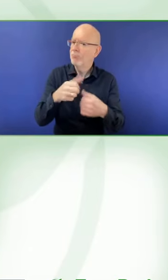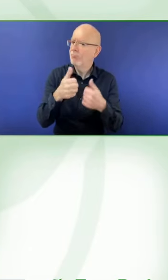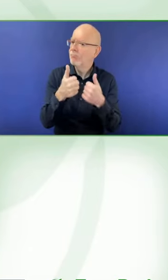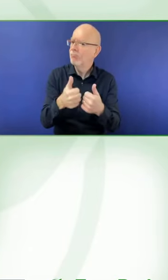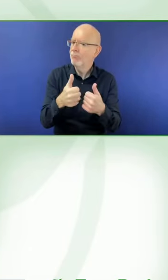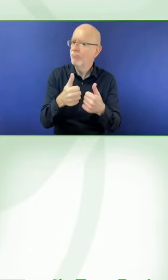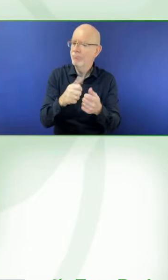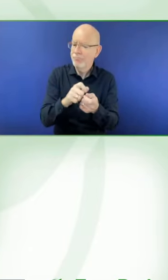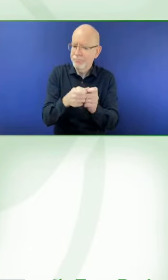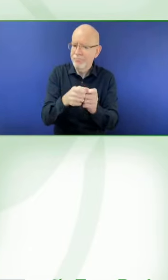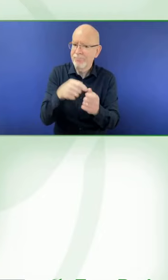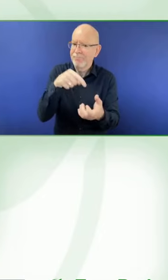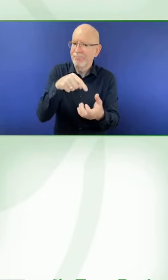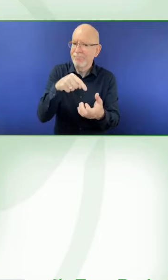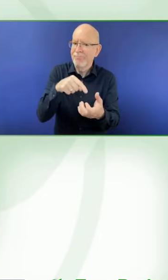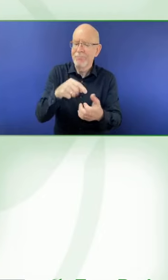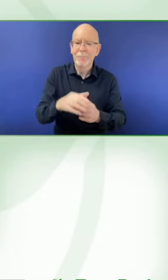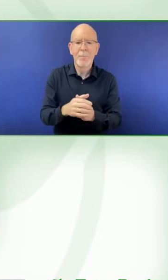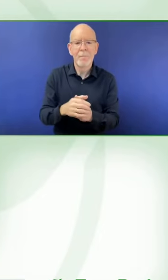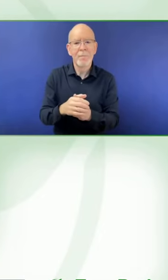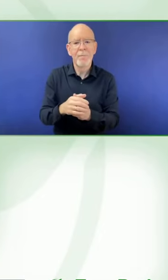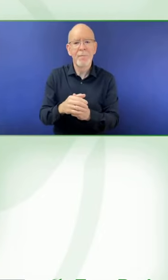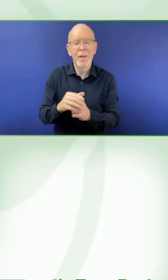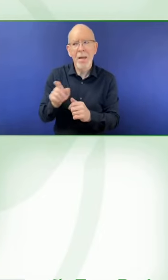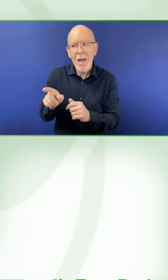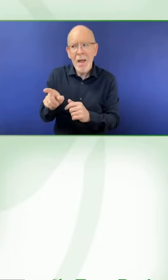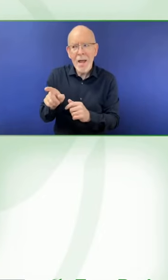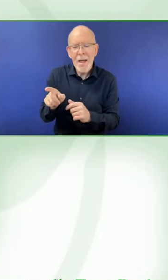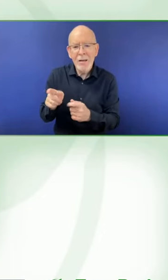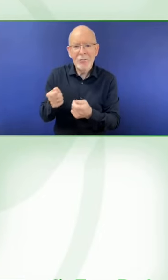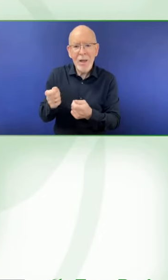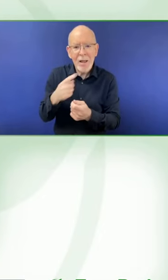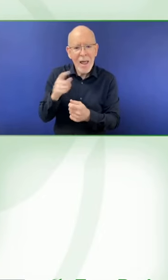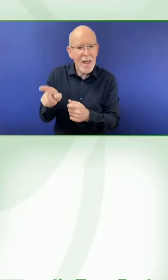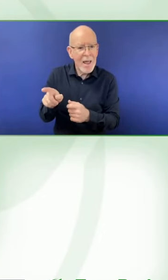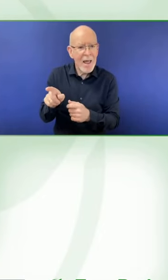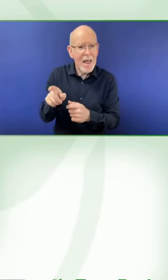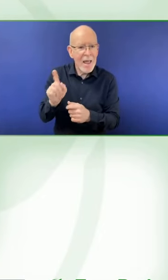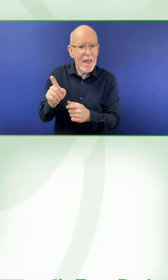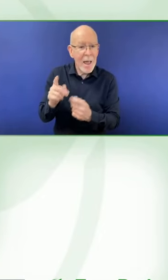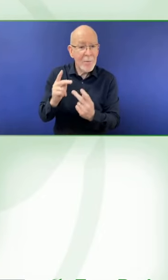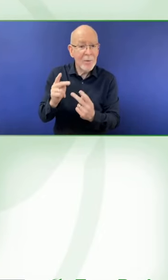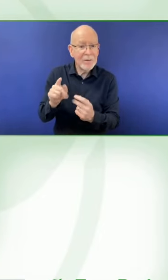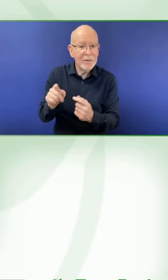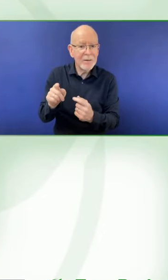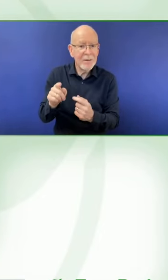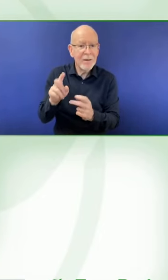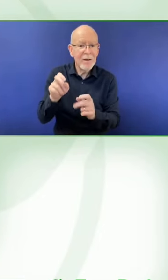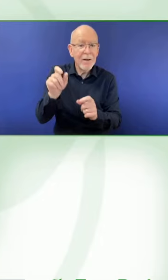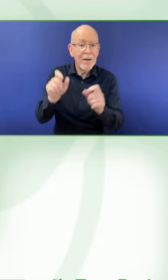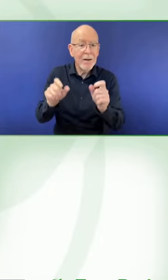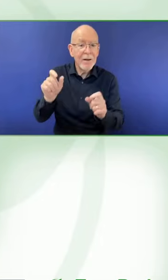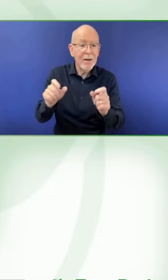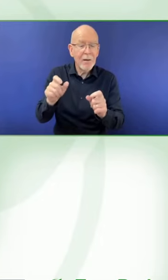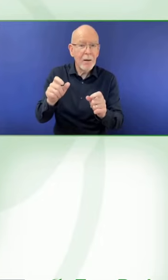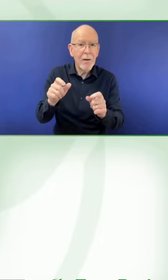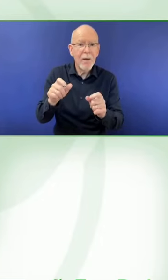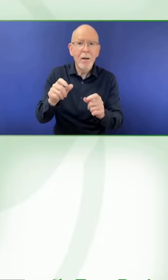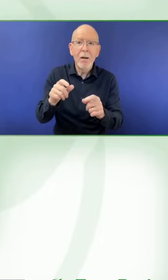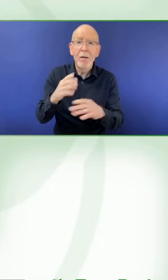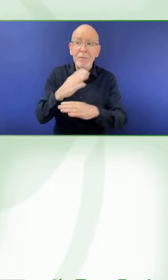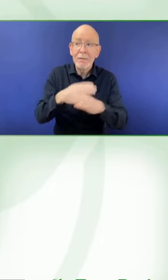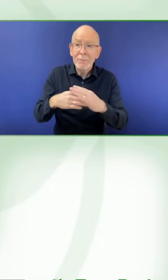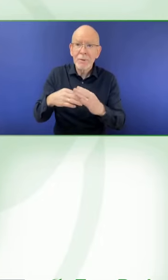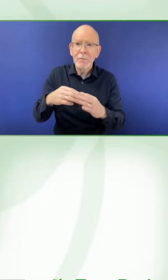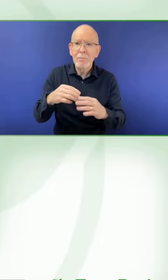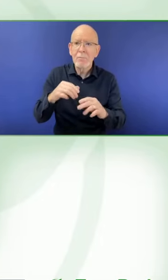know, using your Apple Pay or whatever technology is for ease. But actually it was listening to that customer who told me about the sense of security and fear that she